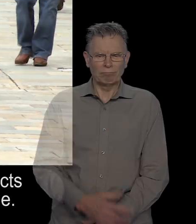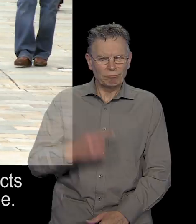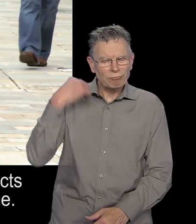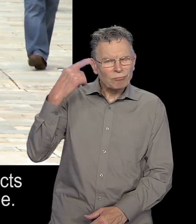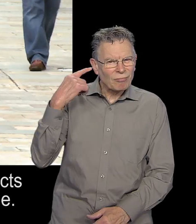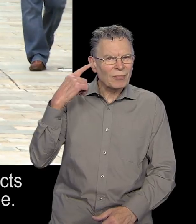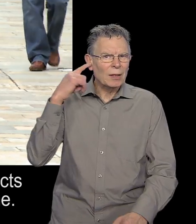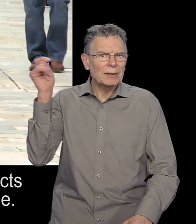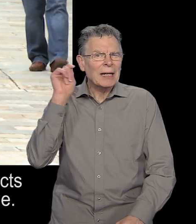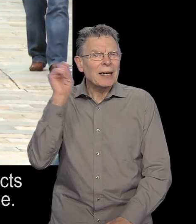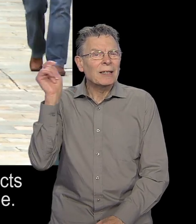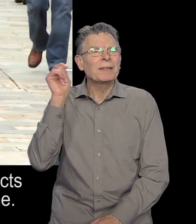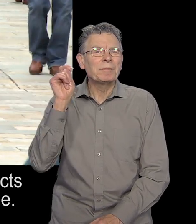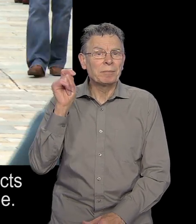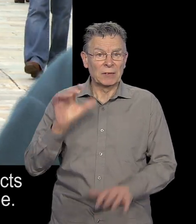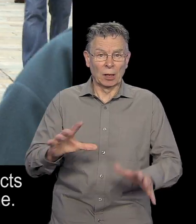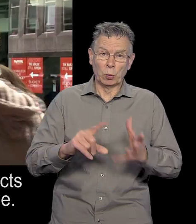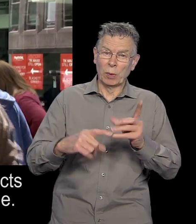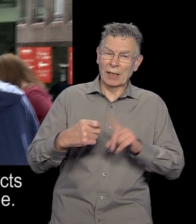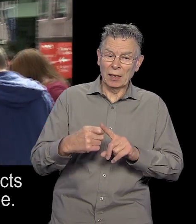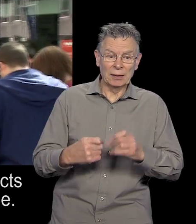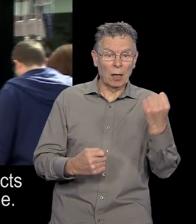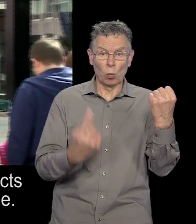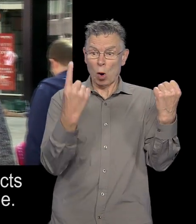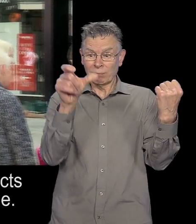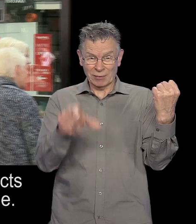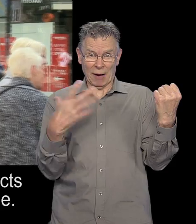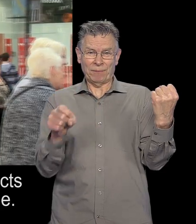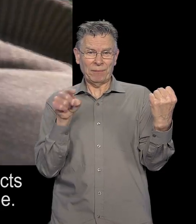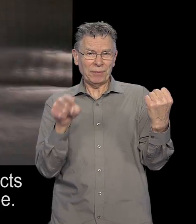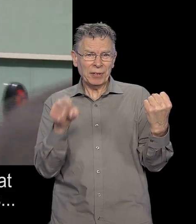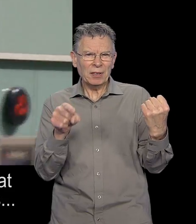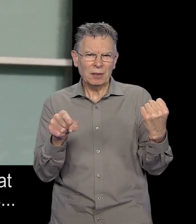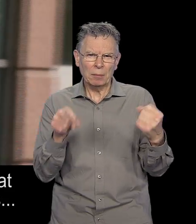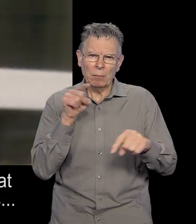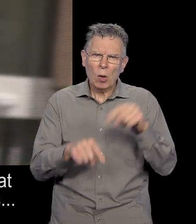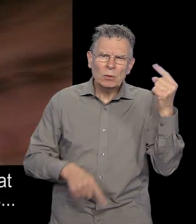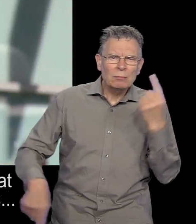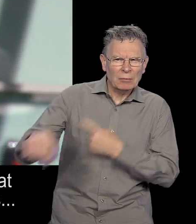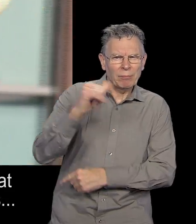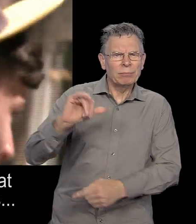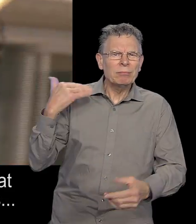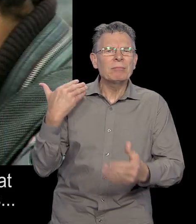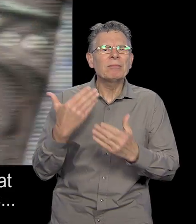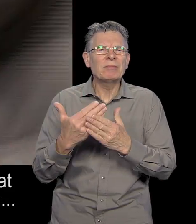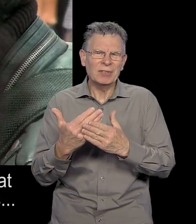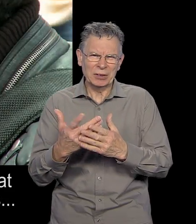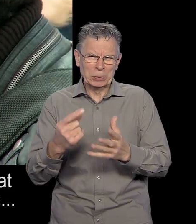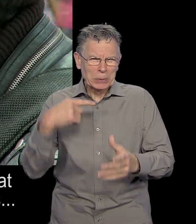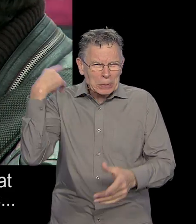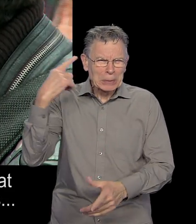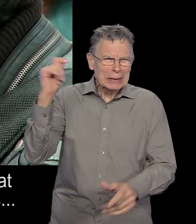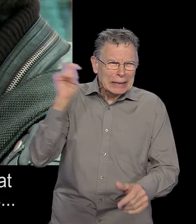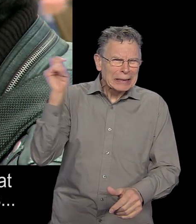Tinnitus is a condition that affects one in ten people in the UK alone. Most of us have had it. It's that